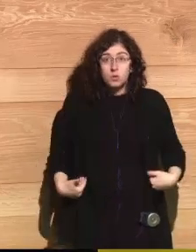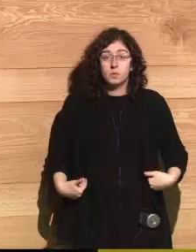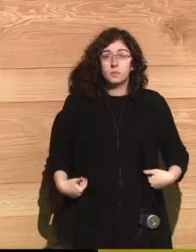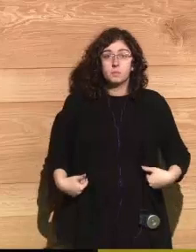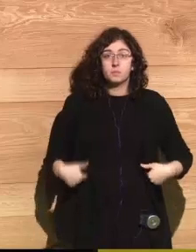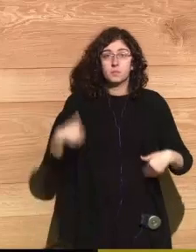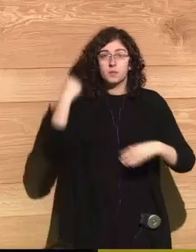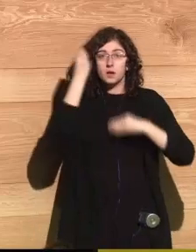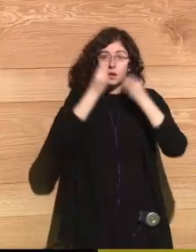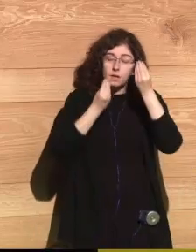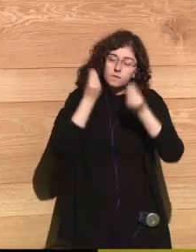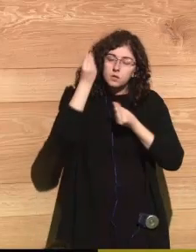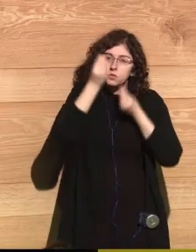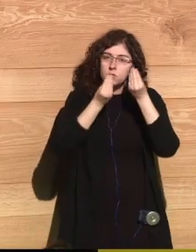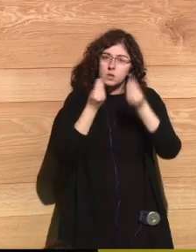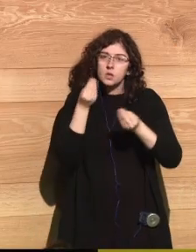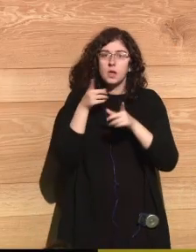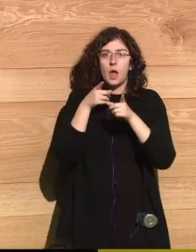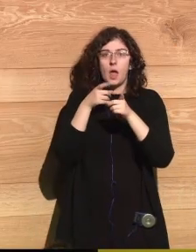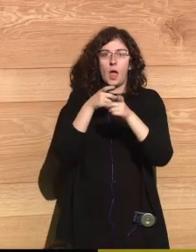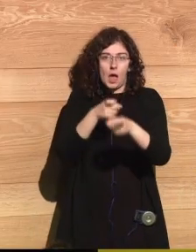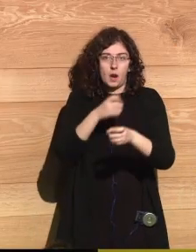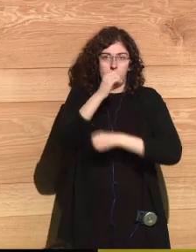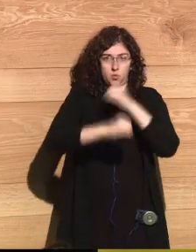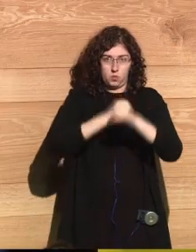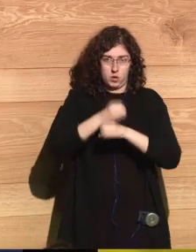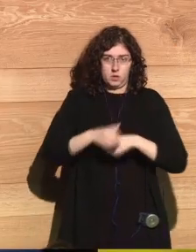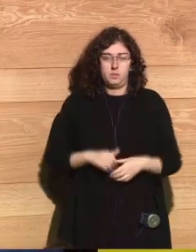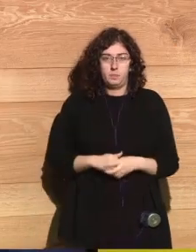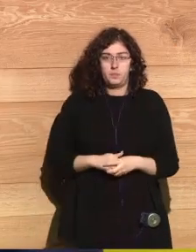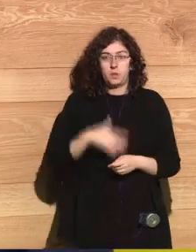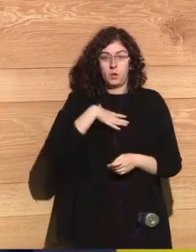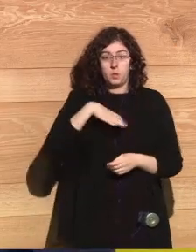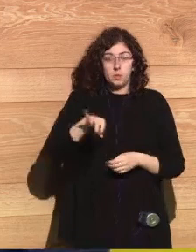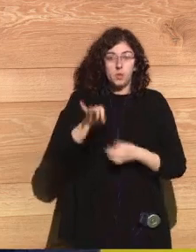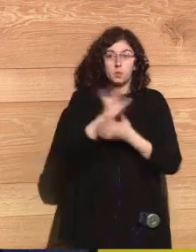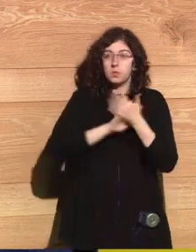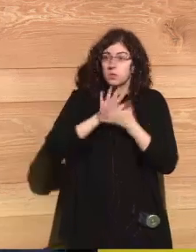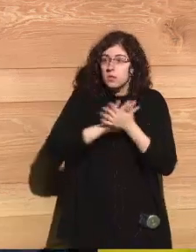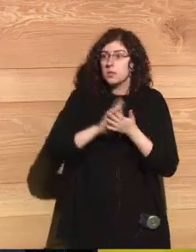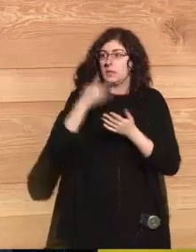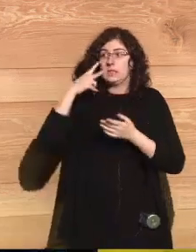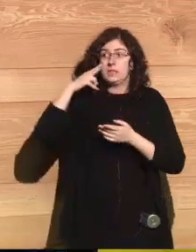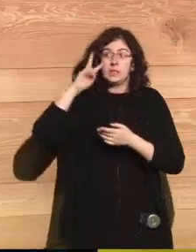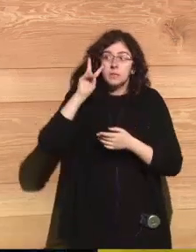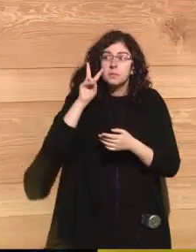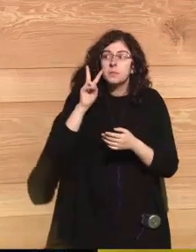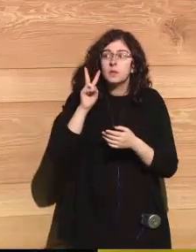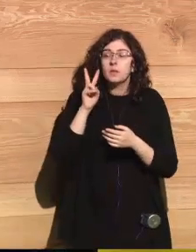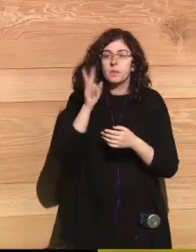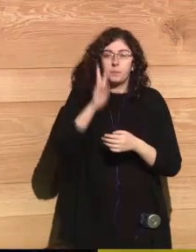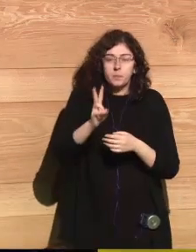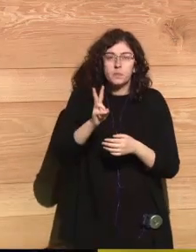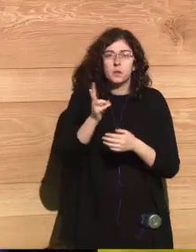who are going to reflect upon nuclear weapons we're going to be able to have that extraordinary